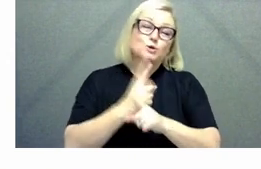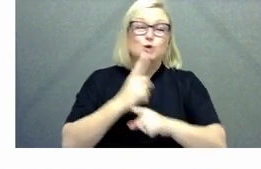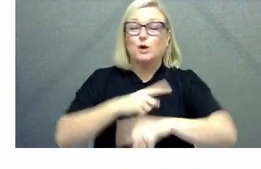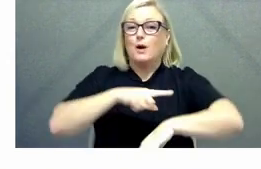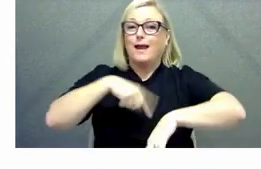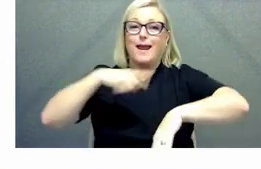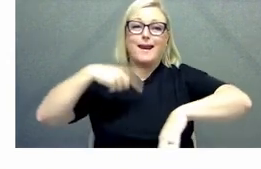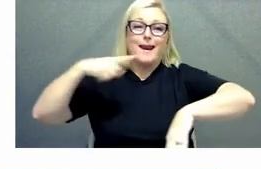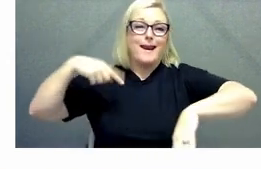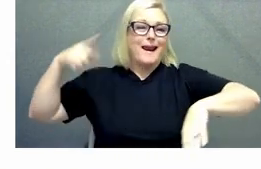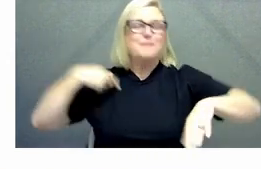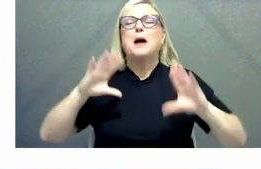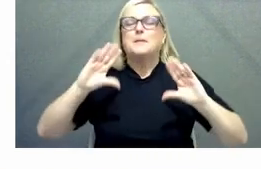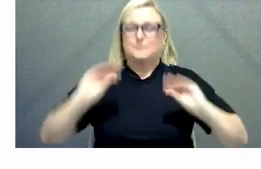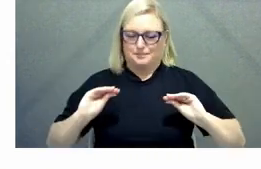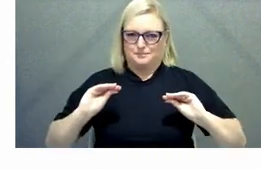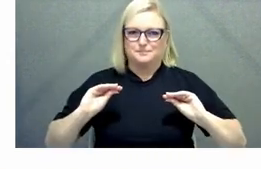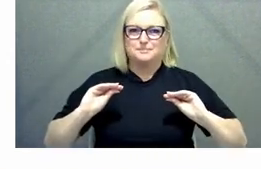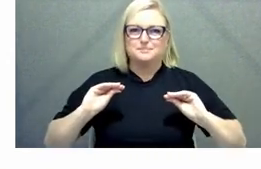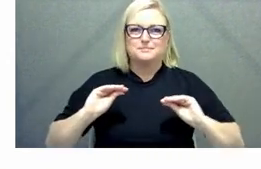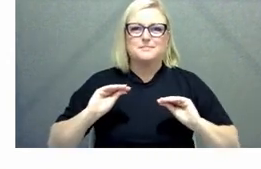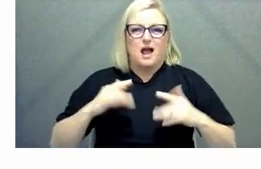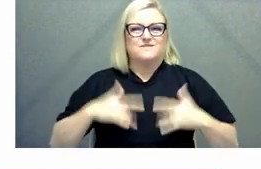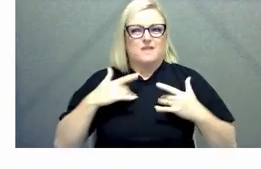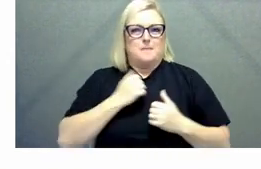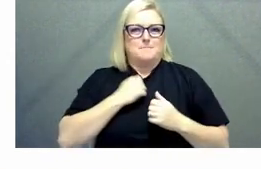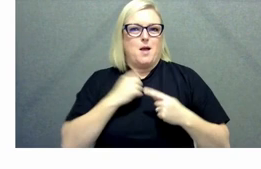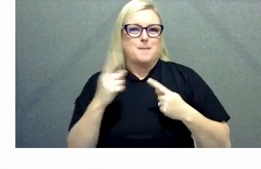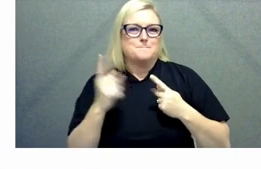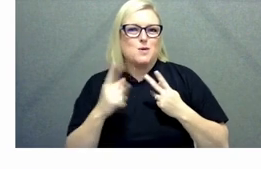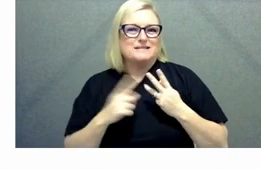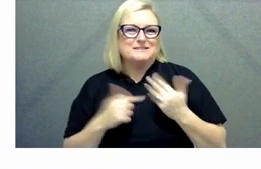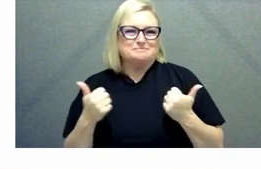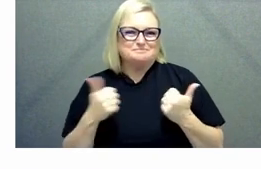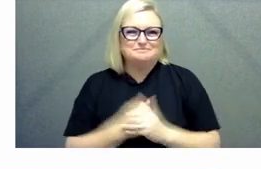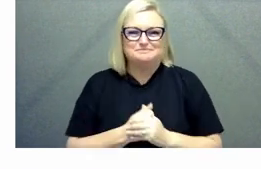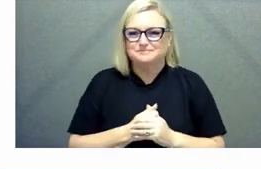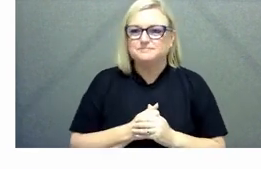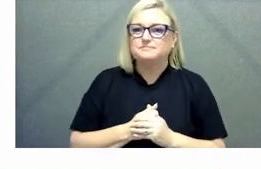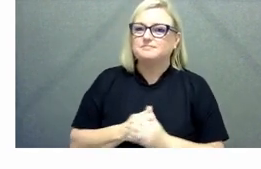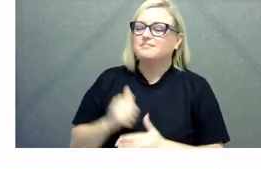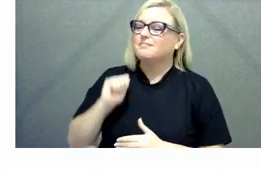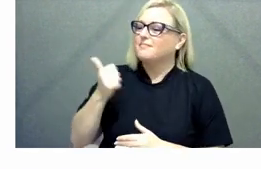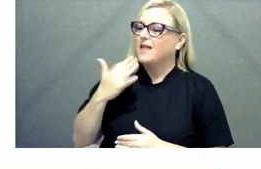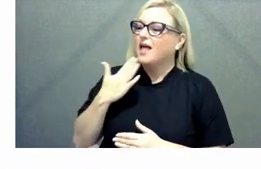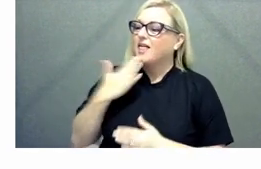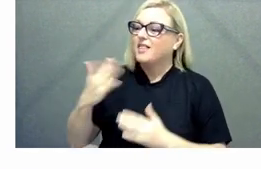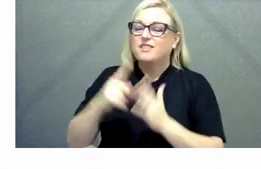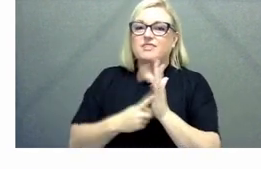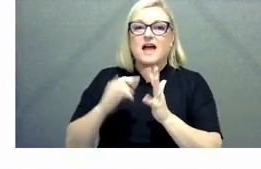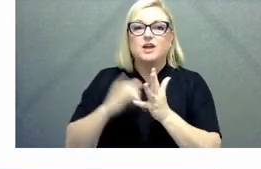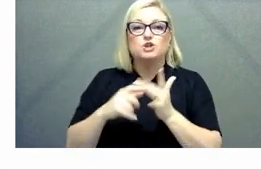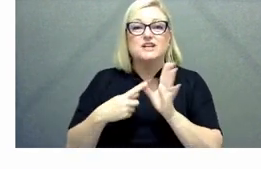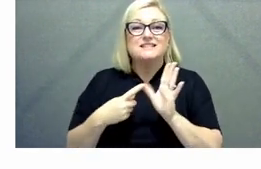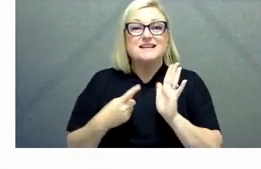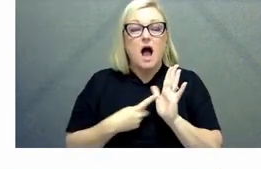I'll just I'll stop there and and they're probably my a couple of contributions to get the conversation started yeah fantastic Jessica and communication